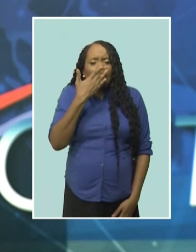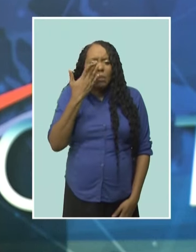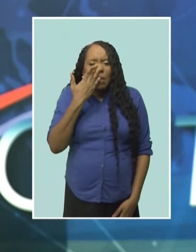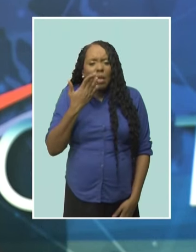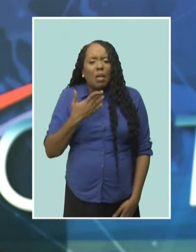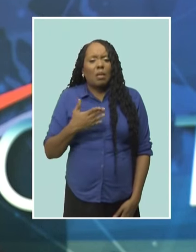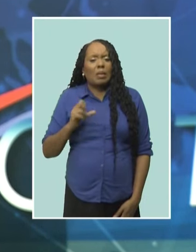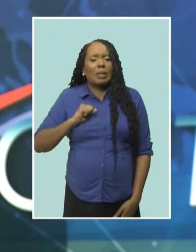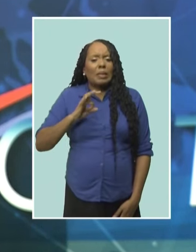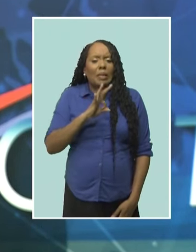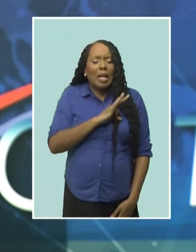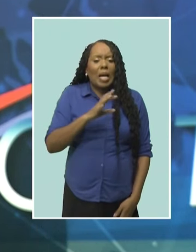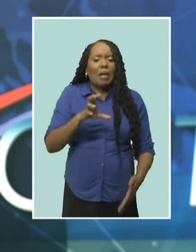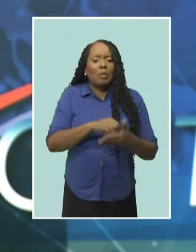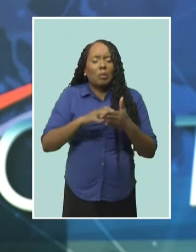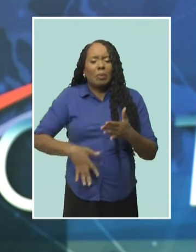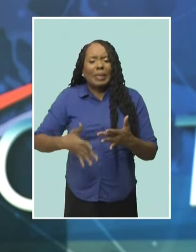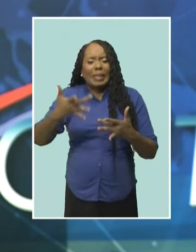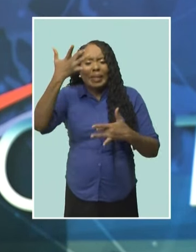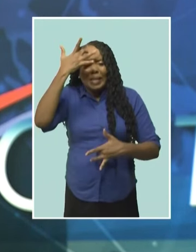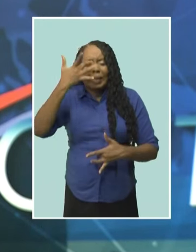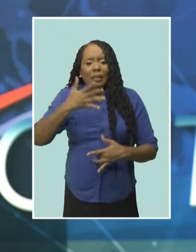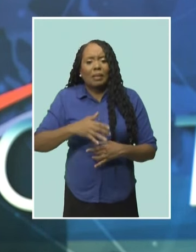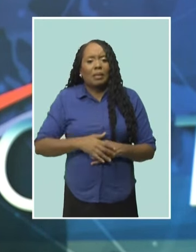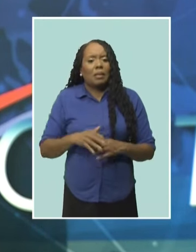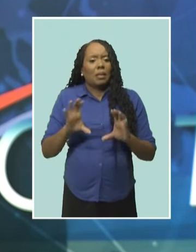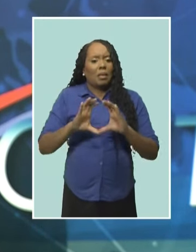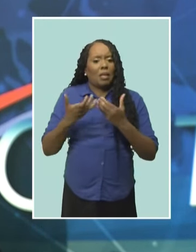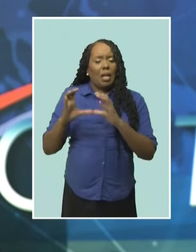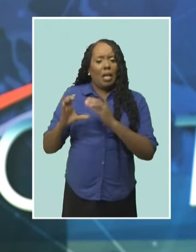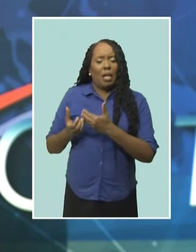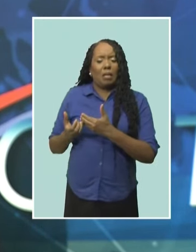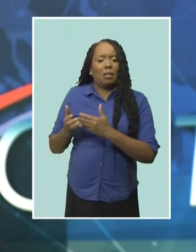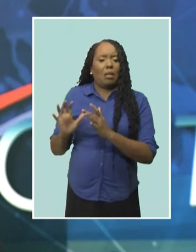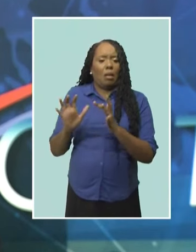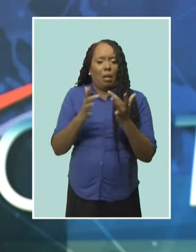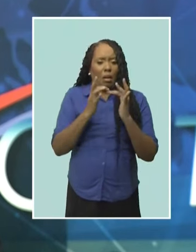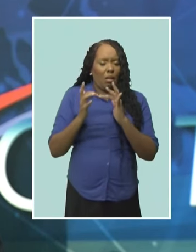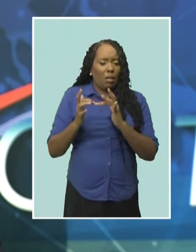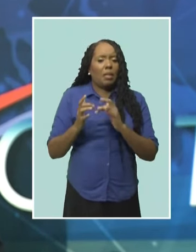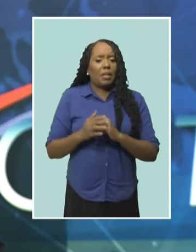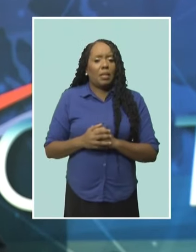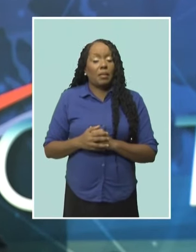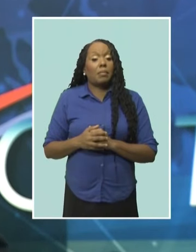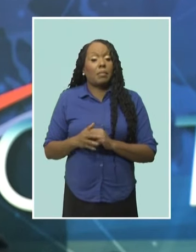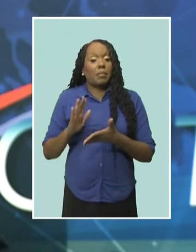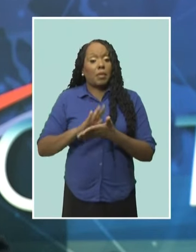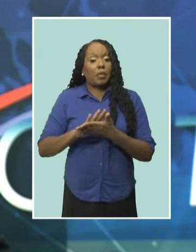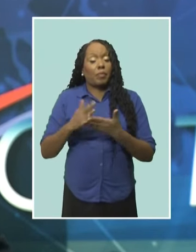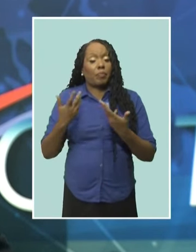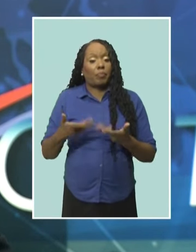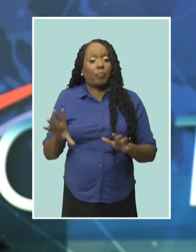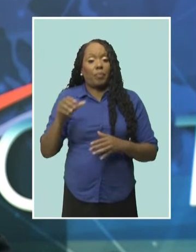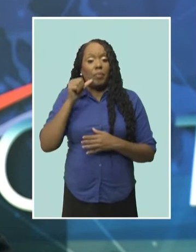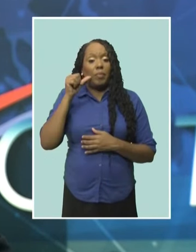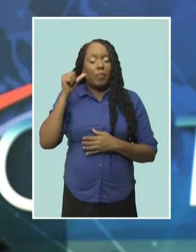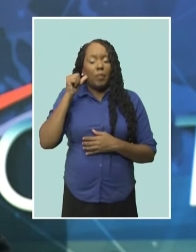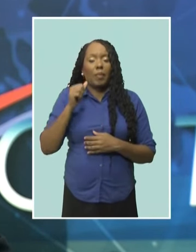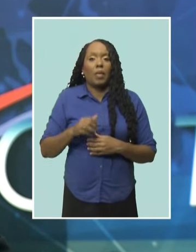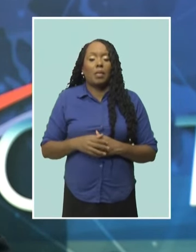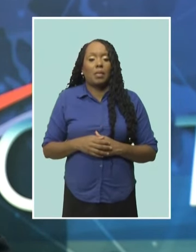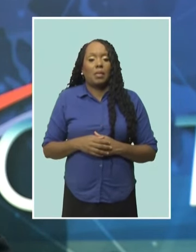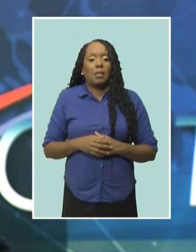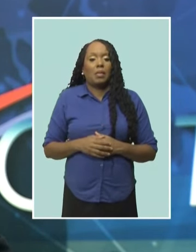is being moved to online for the last few weeks of the Hillary term, which ended yesterday. Now, the Caribbean Court of Justice